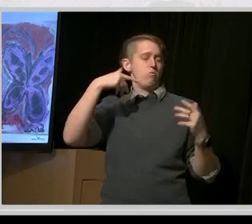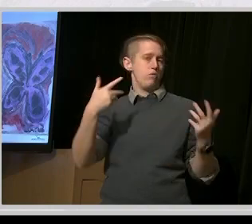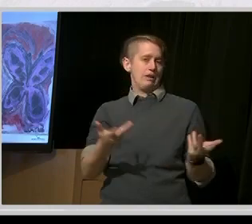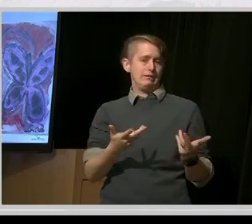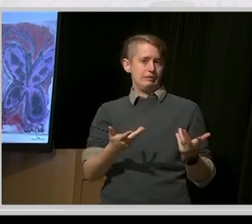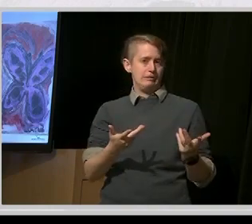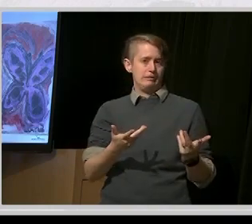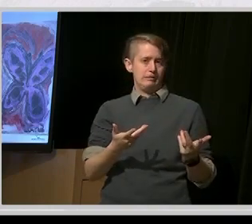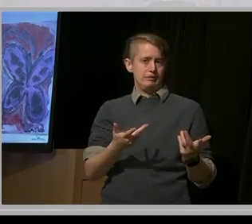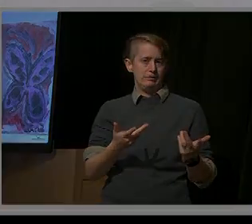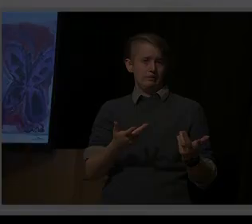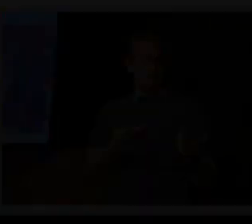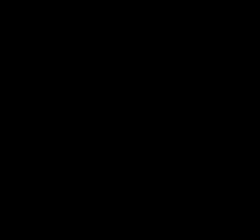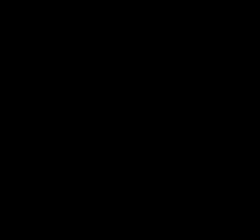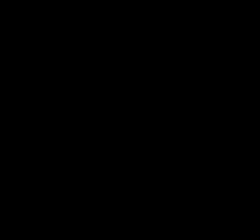a part of our community. really. Hey.